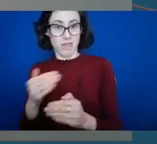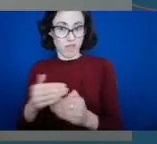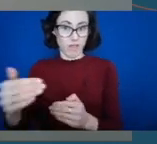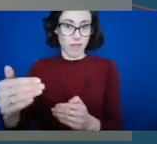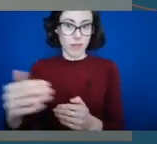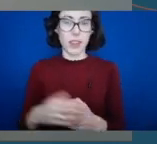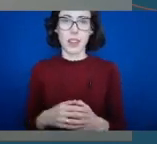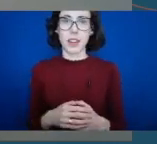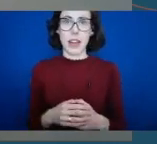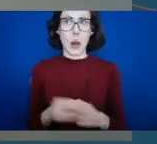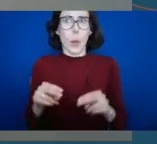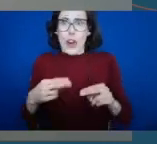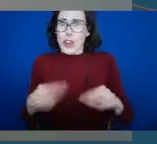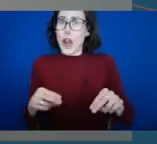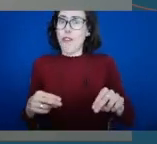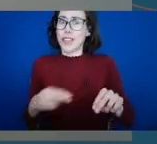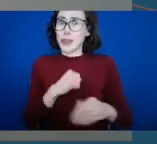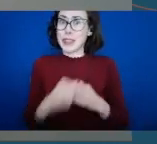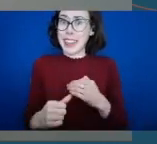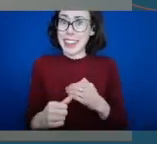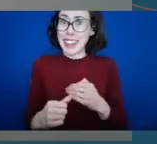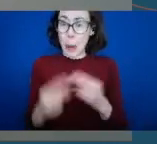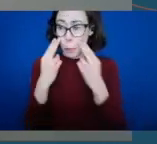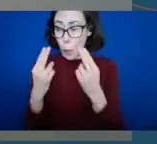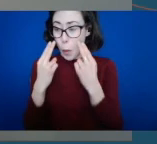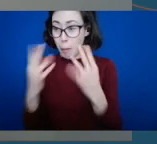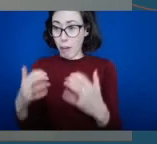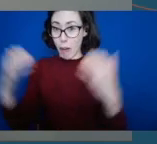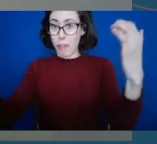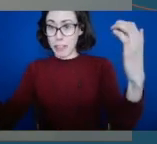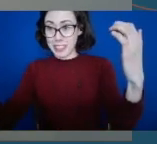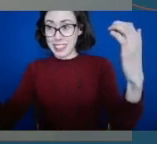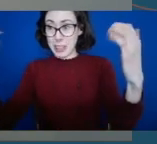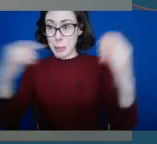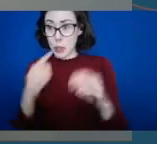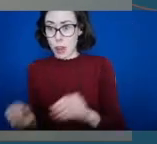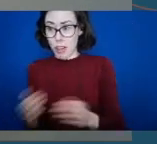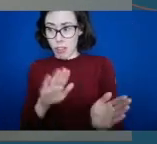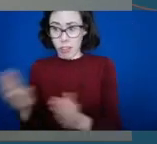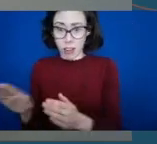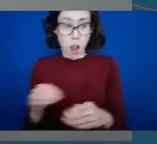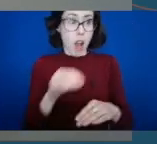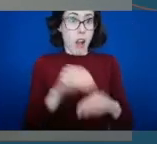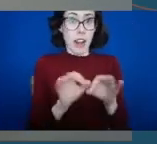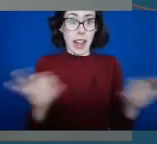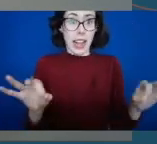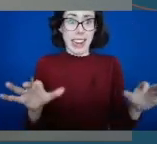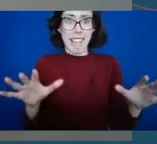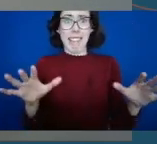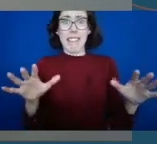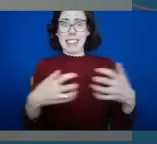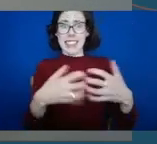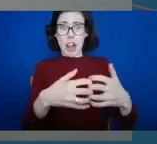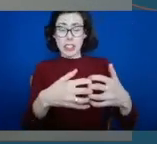the space of an online delivery when we're at, I suppose, the mercy of the technical platforms as well. But I think today we